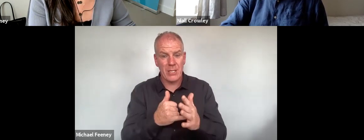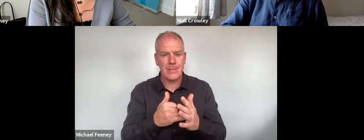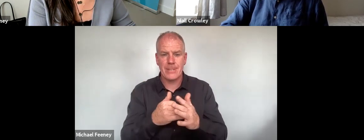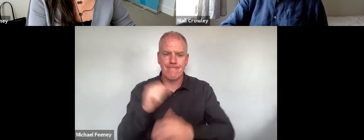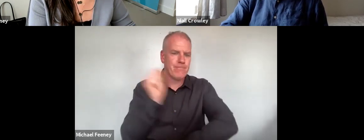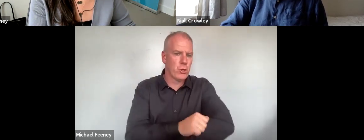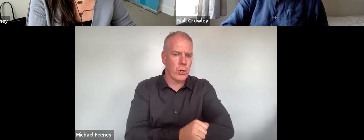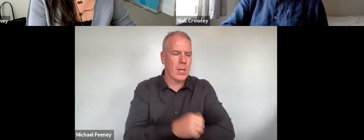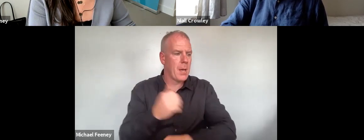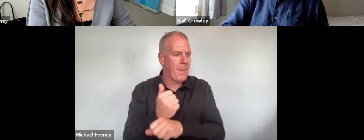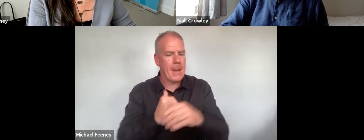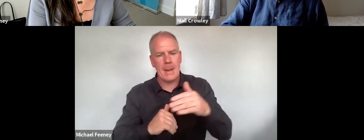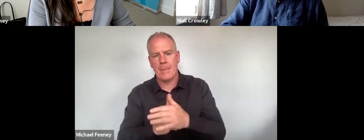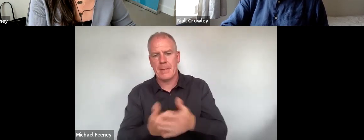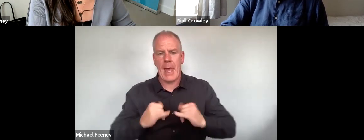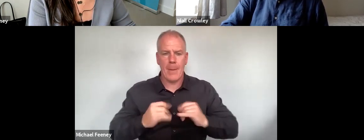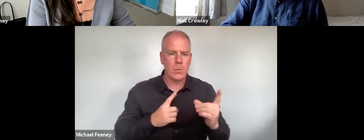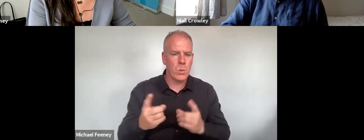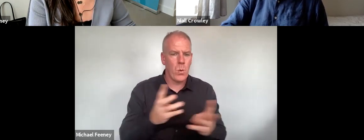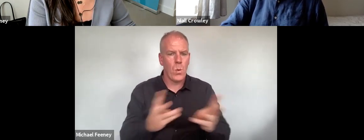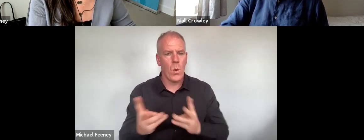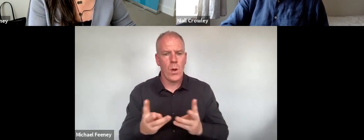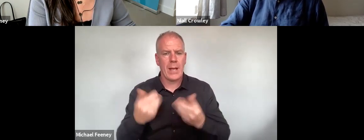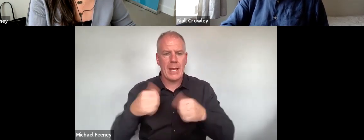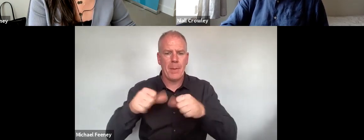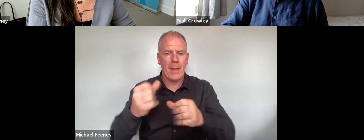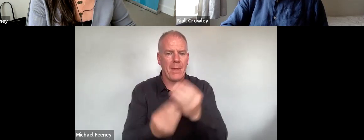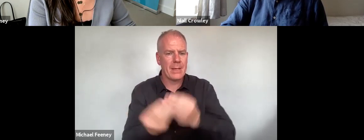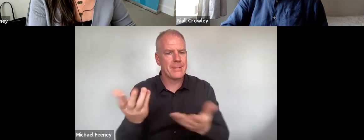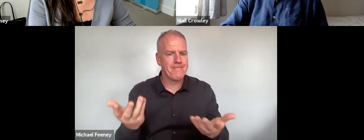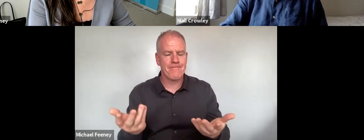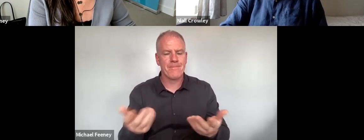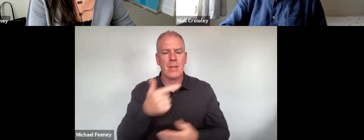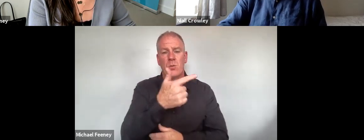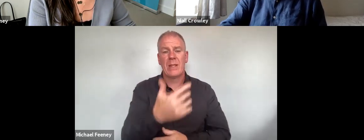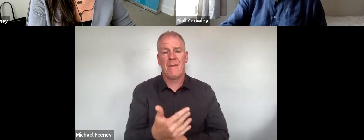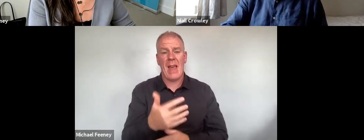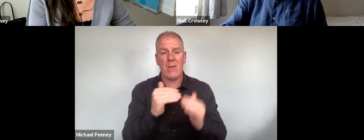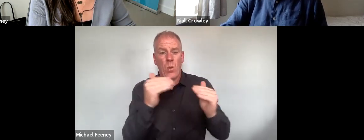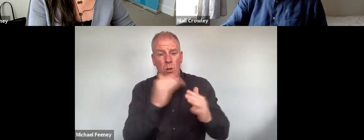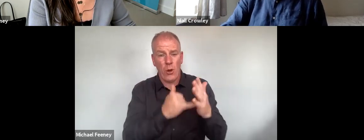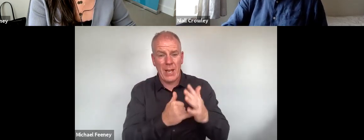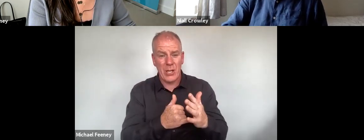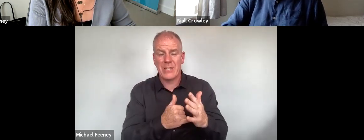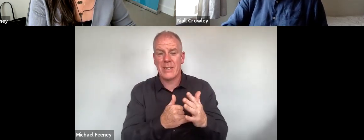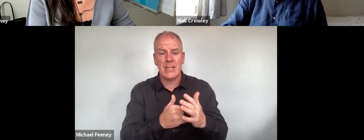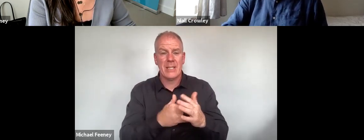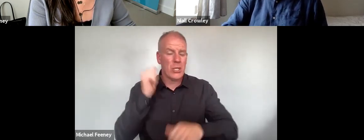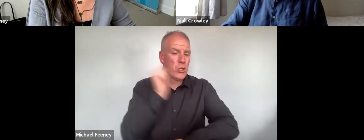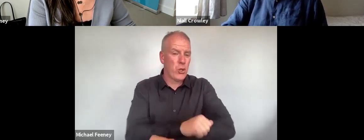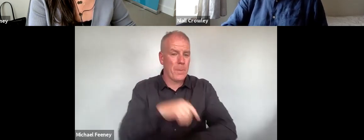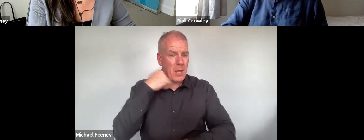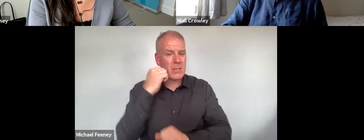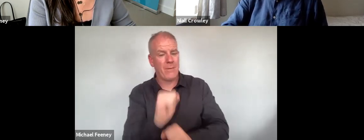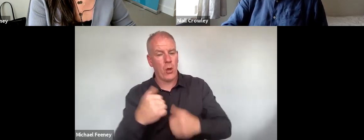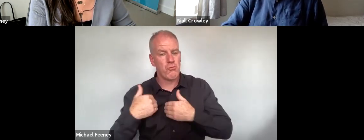in such work by limited competences to implement this function and 25 equality bodies being hampered by the tension inherent in their mandates,